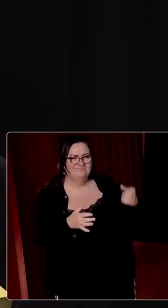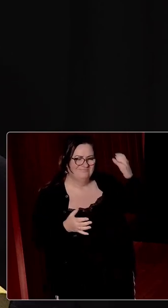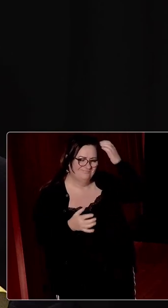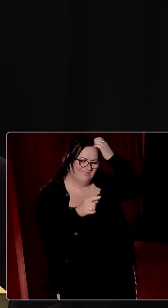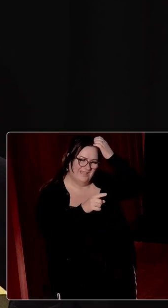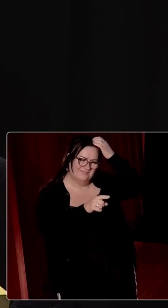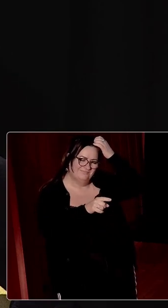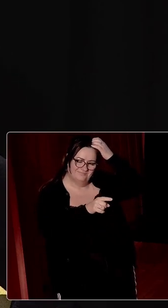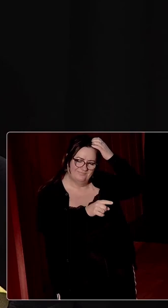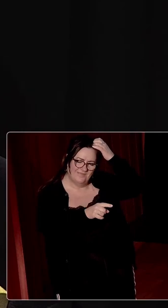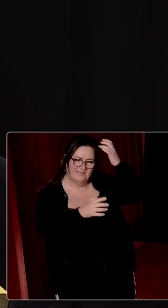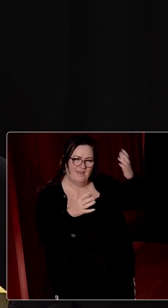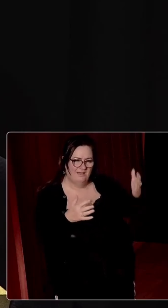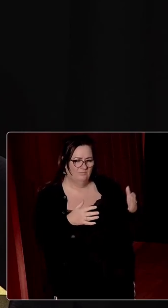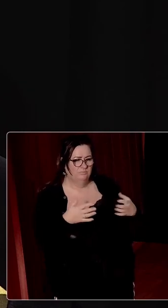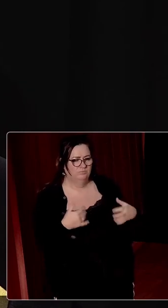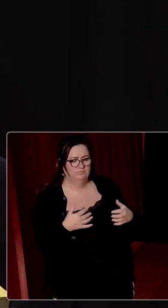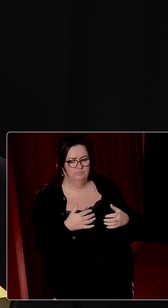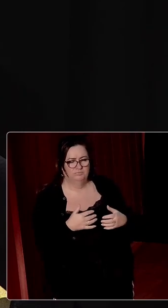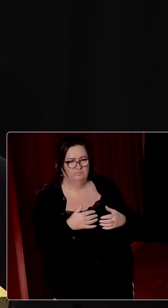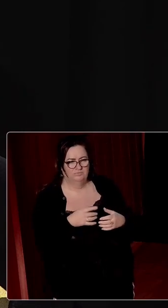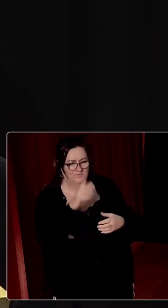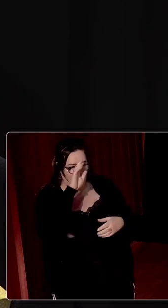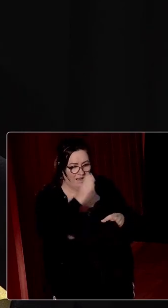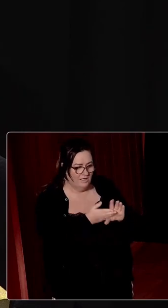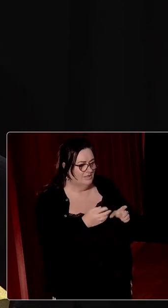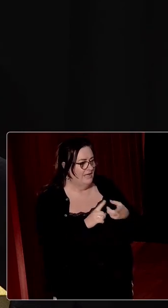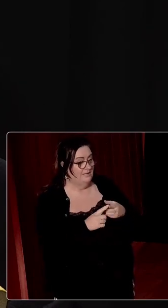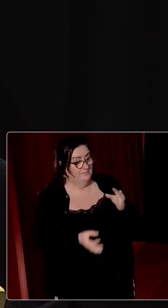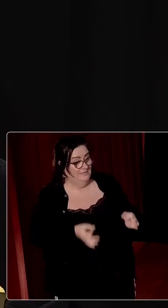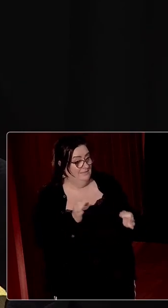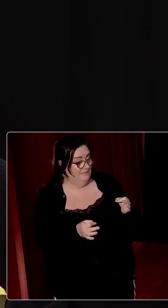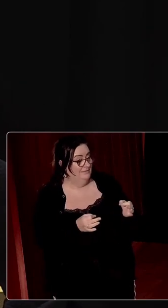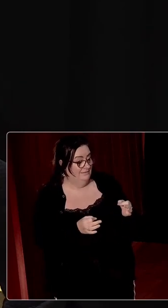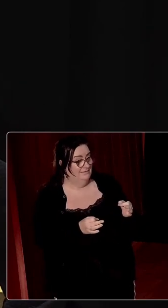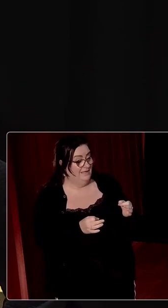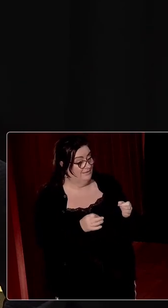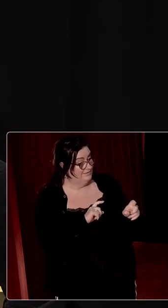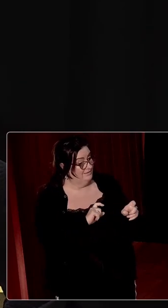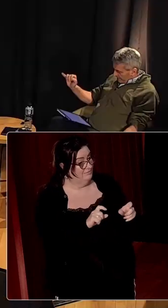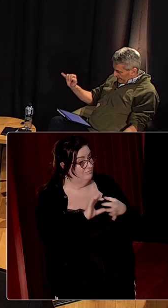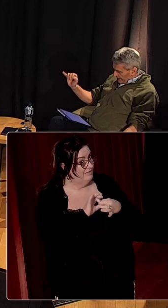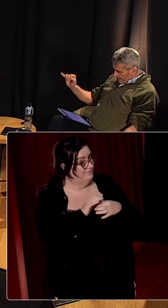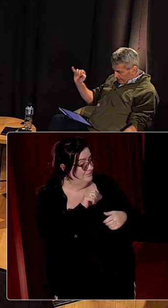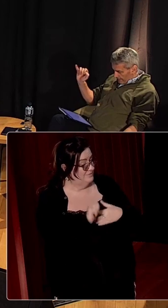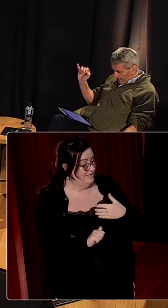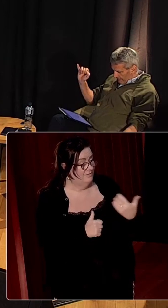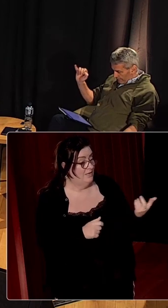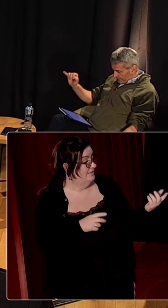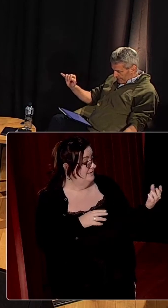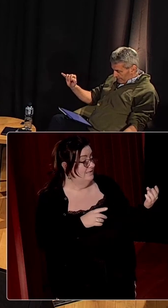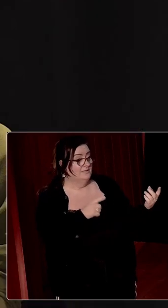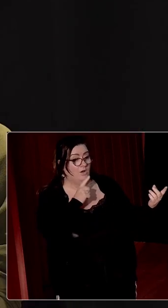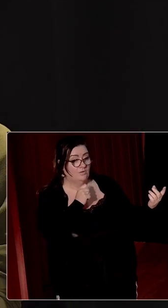has profound political and psychological consequences that, again, are relevant to this day. Well, speaking of this day,